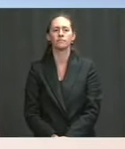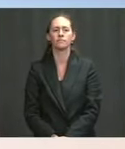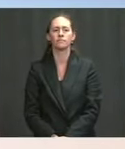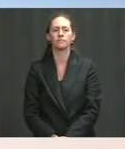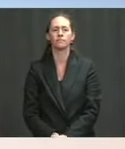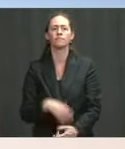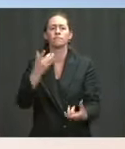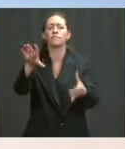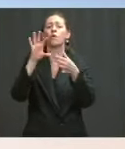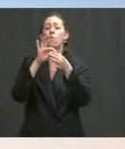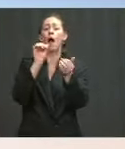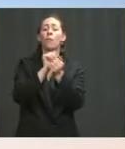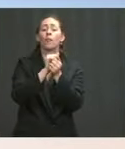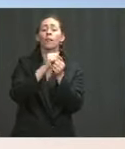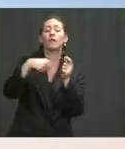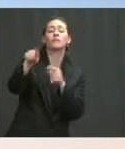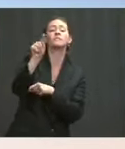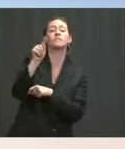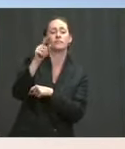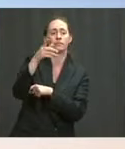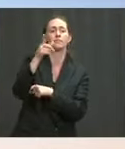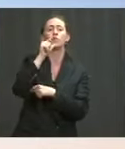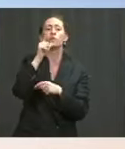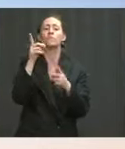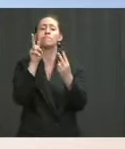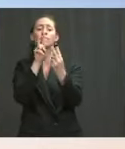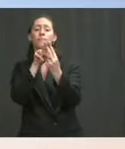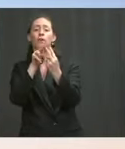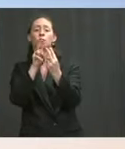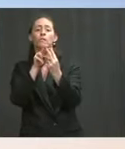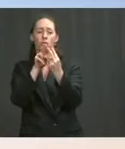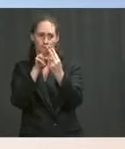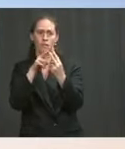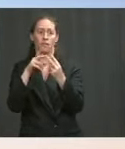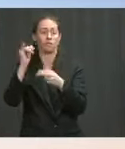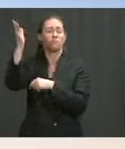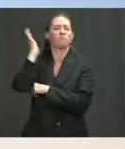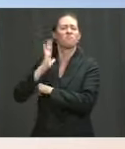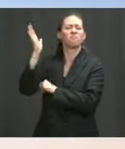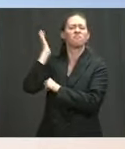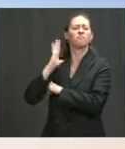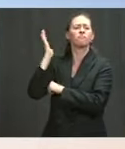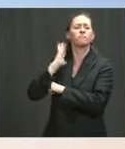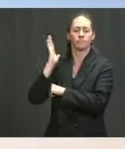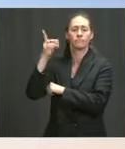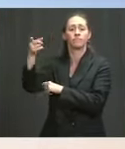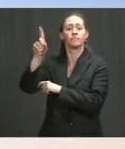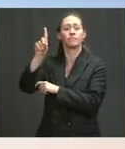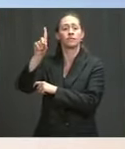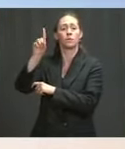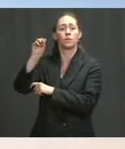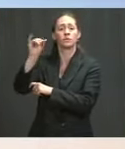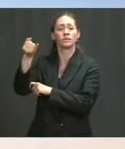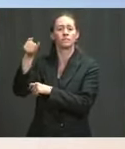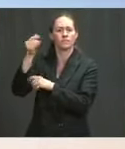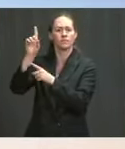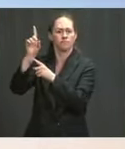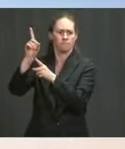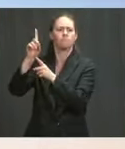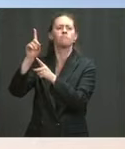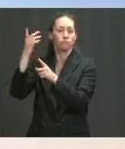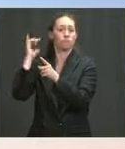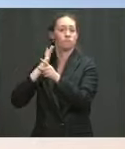this action. The airstrikes that were announced yesterday by the Department of Defense pursuant to Article 2 authority to defend U.S. personnel.